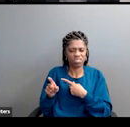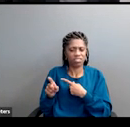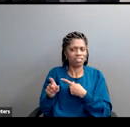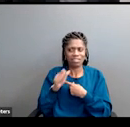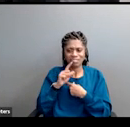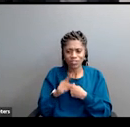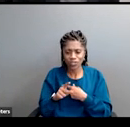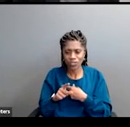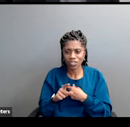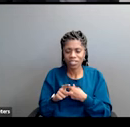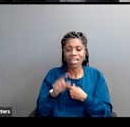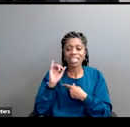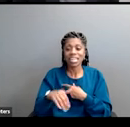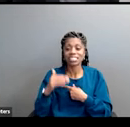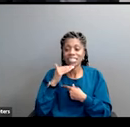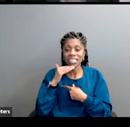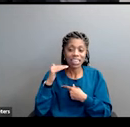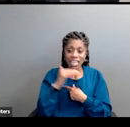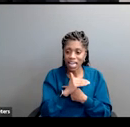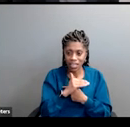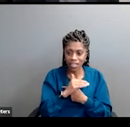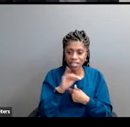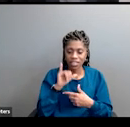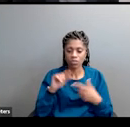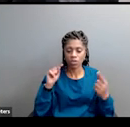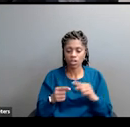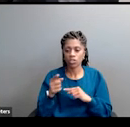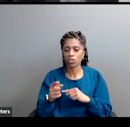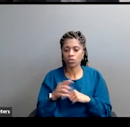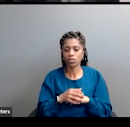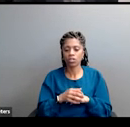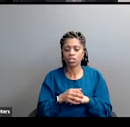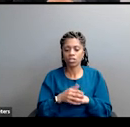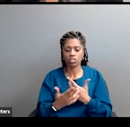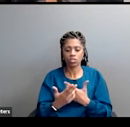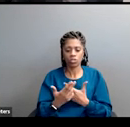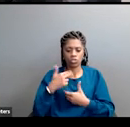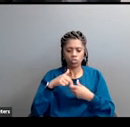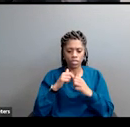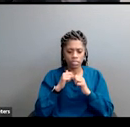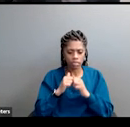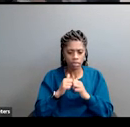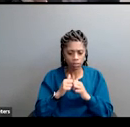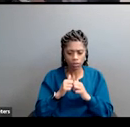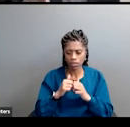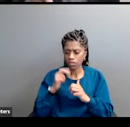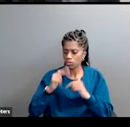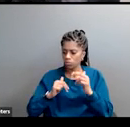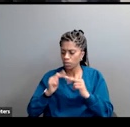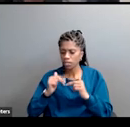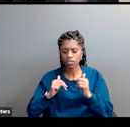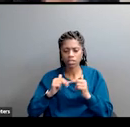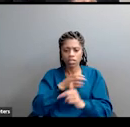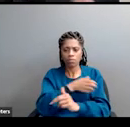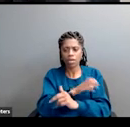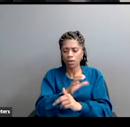lie that will actually hurt you. Join together to help to sort of build power and take care of your